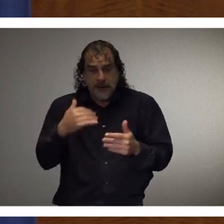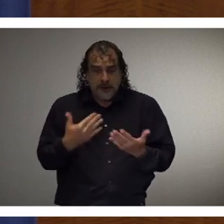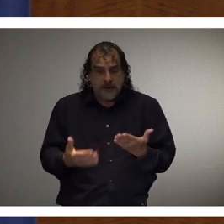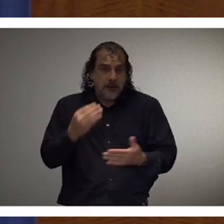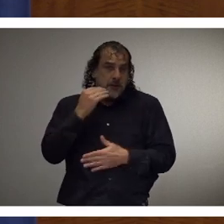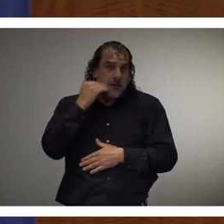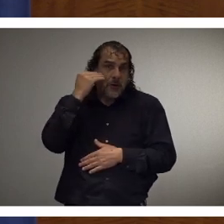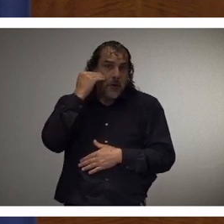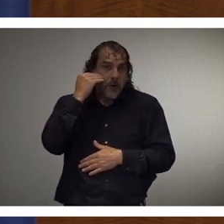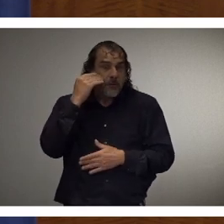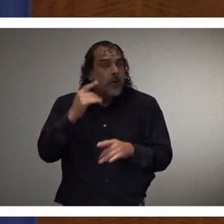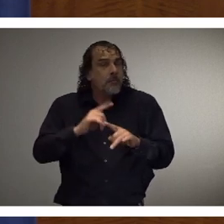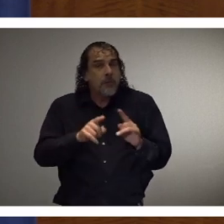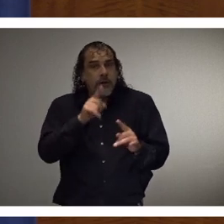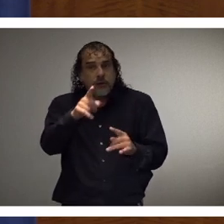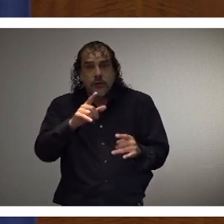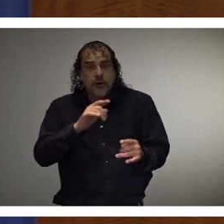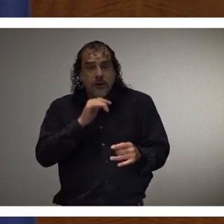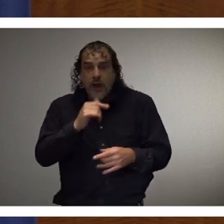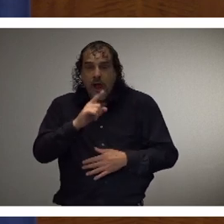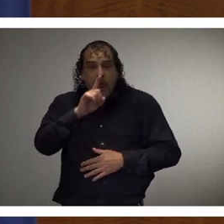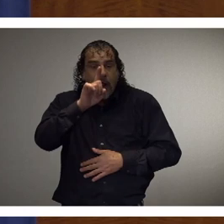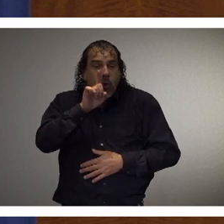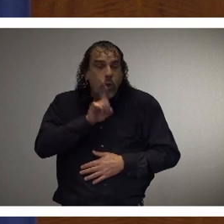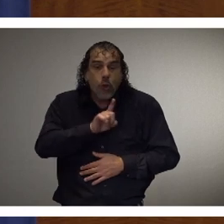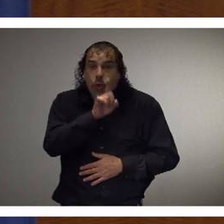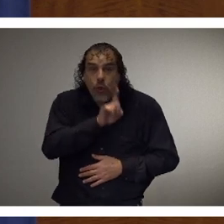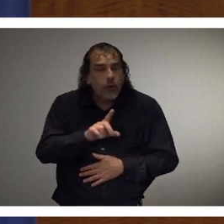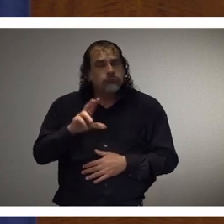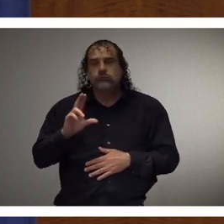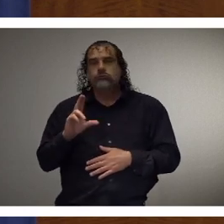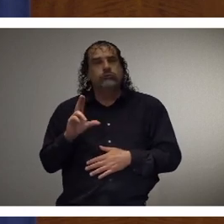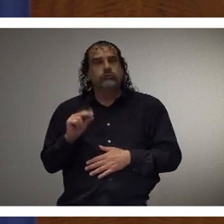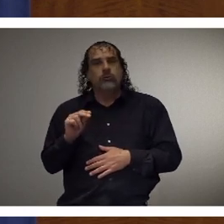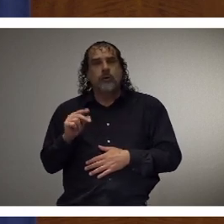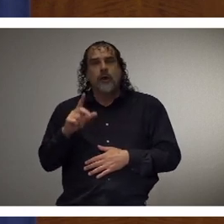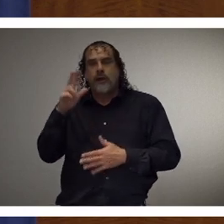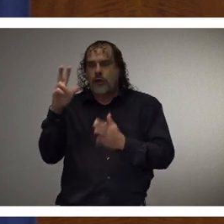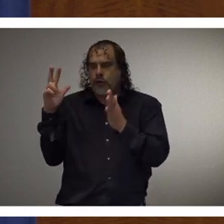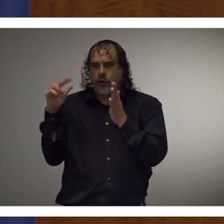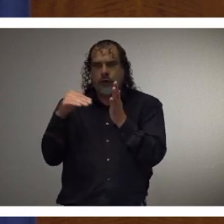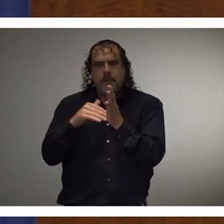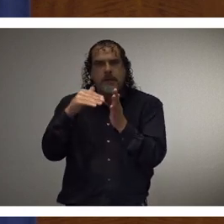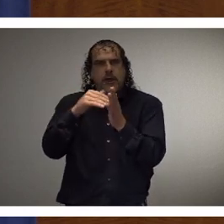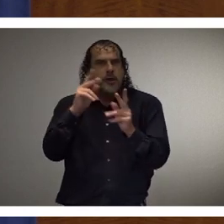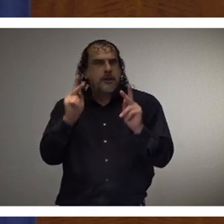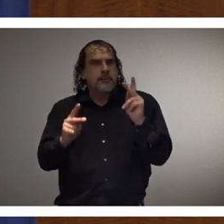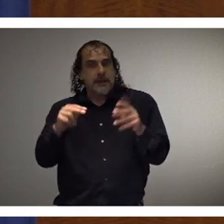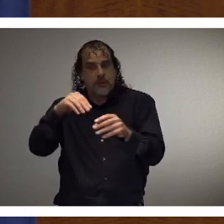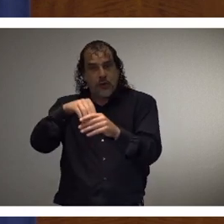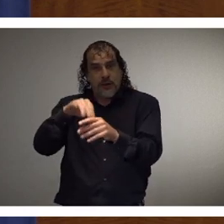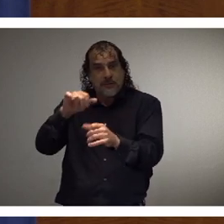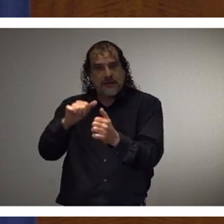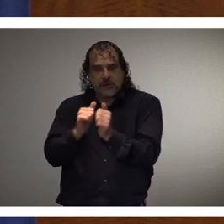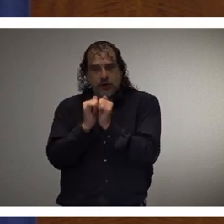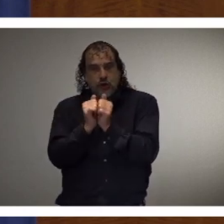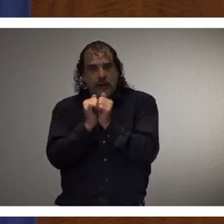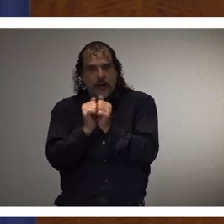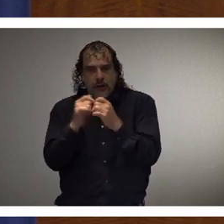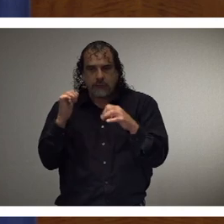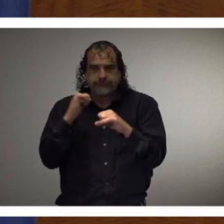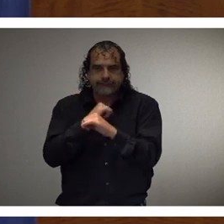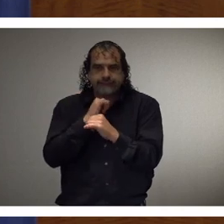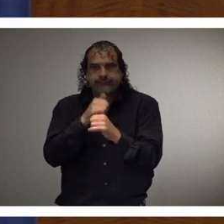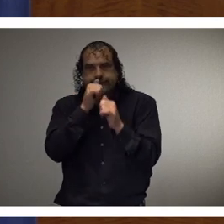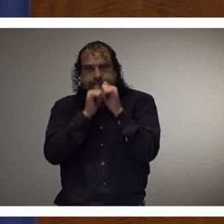but you are not truly alone. There are three million Mississippians in this fight with you.